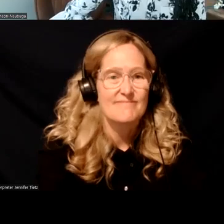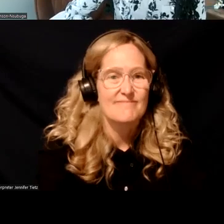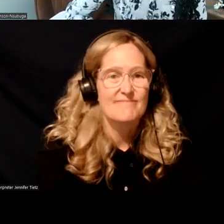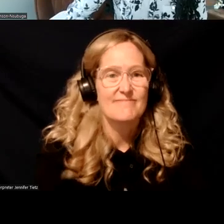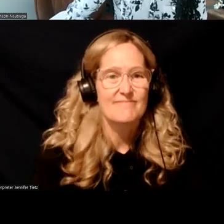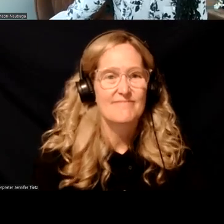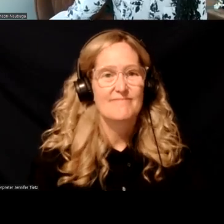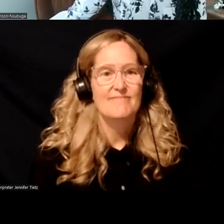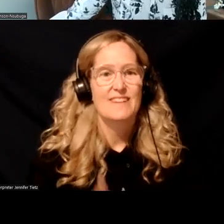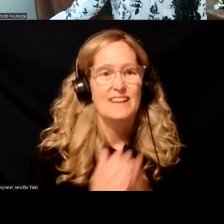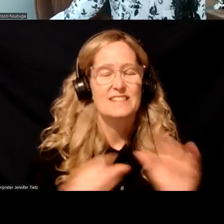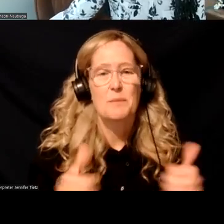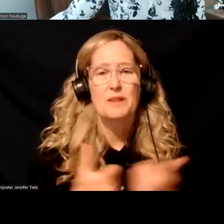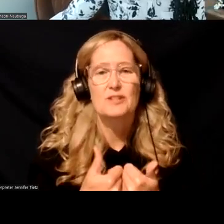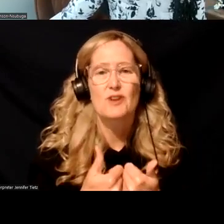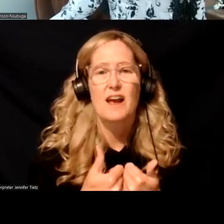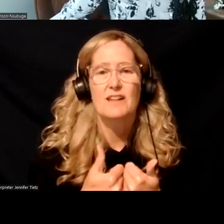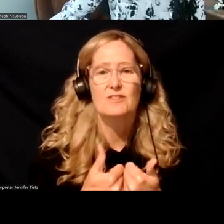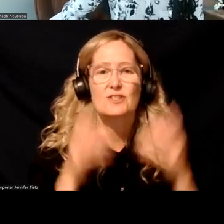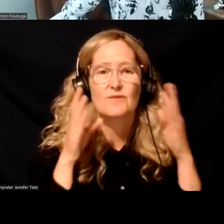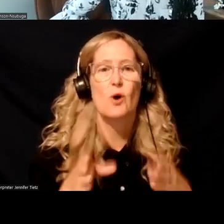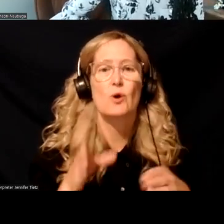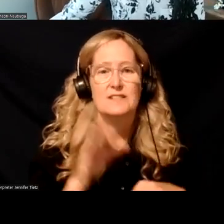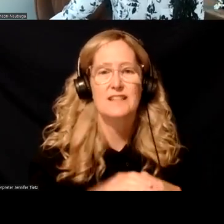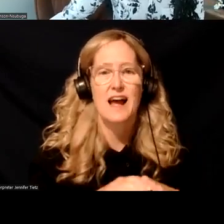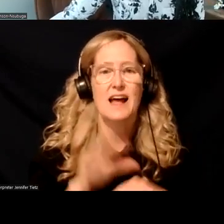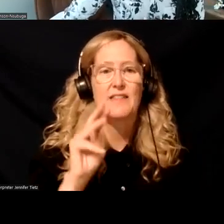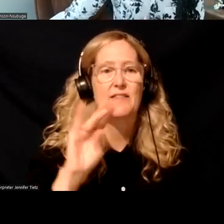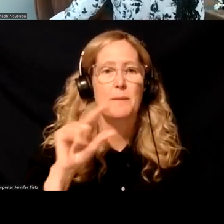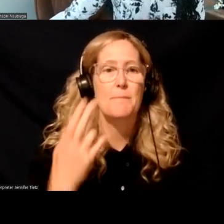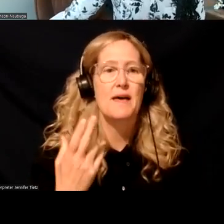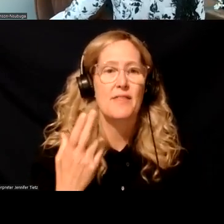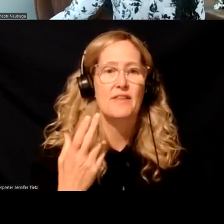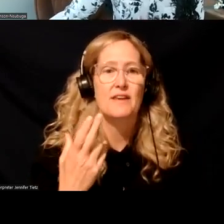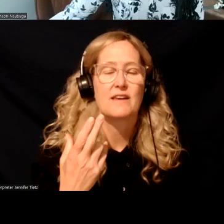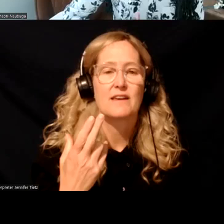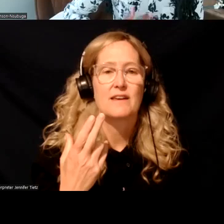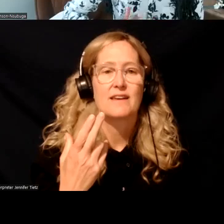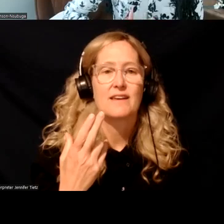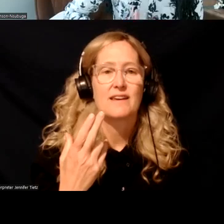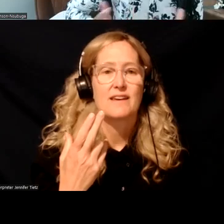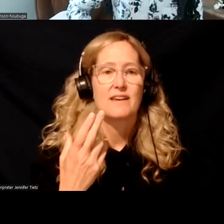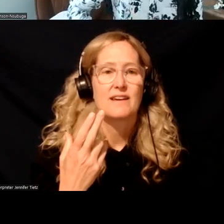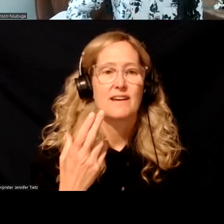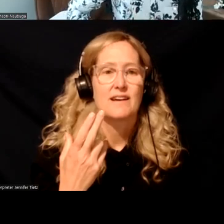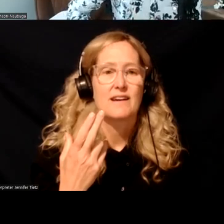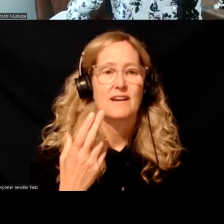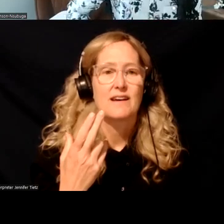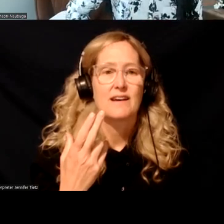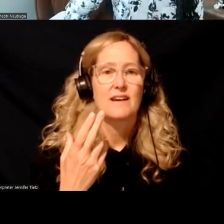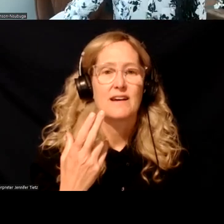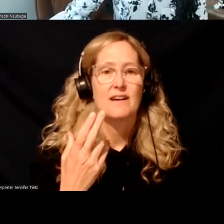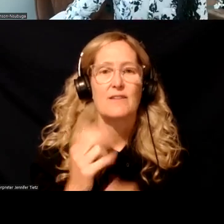And some of those challenges were centered around the myths, um, that's, that are around